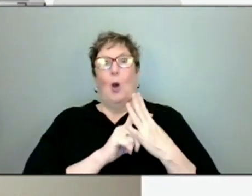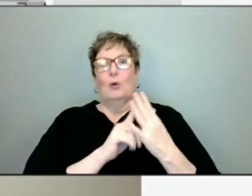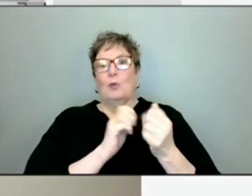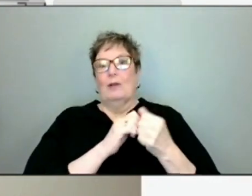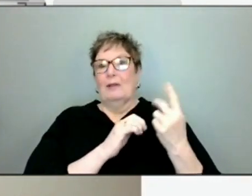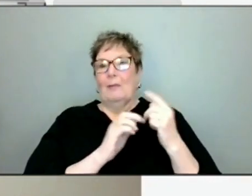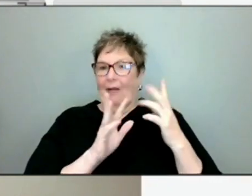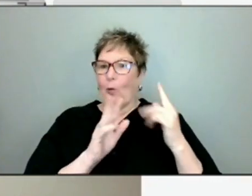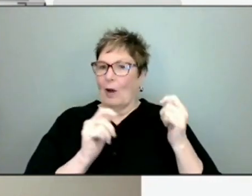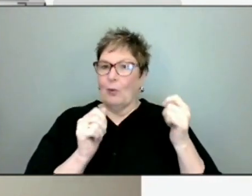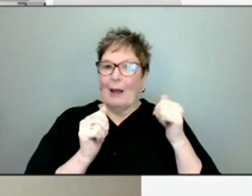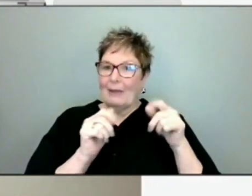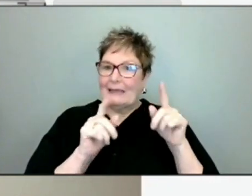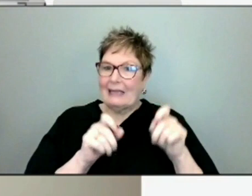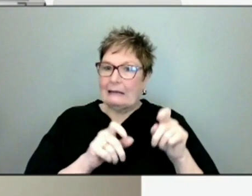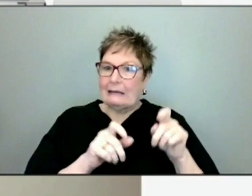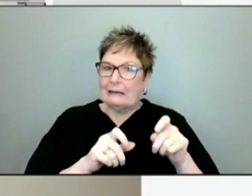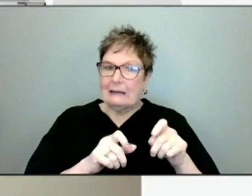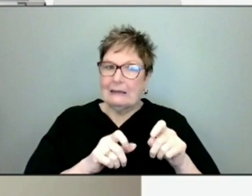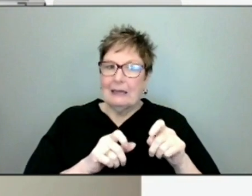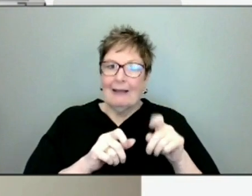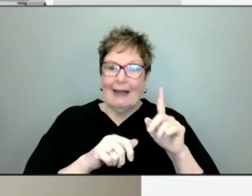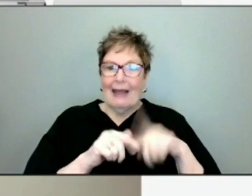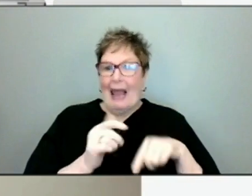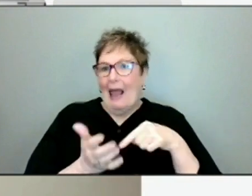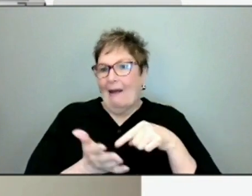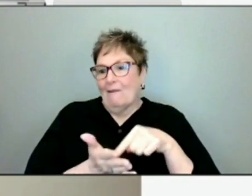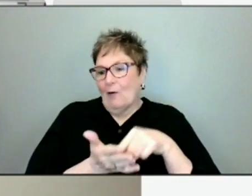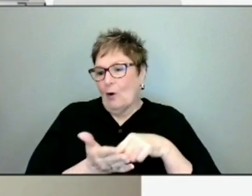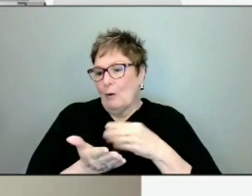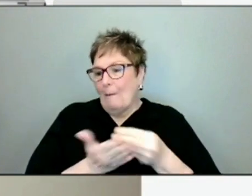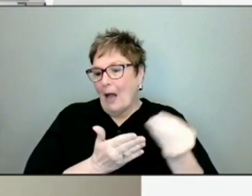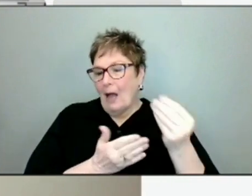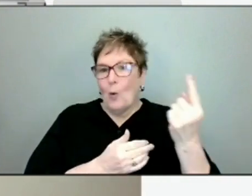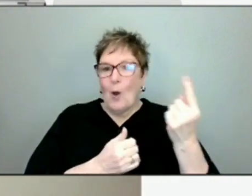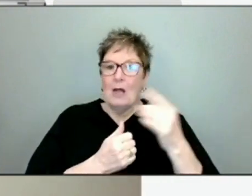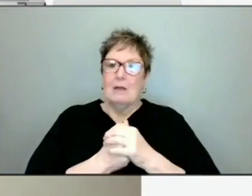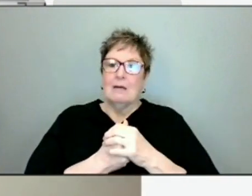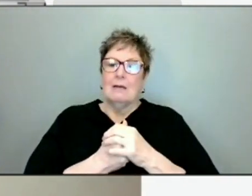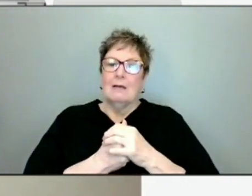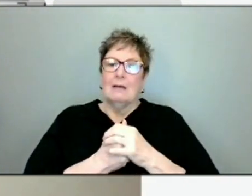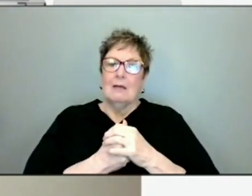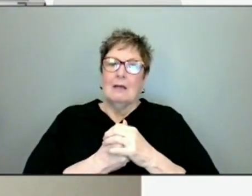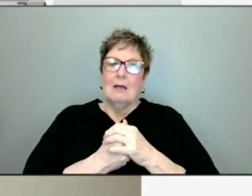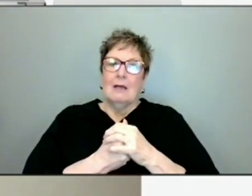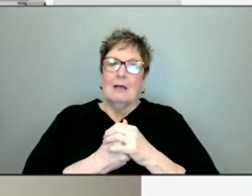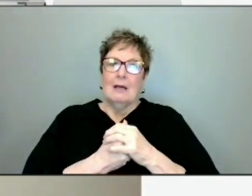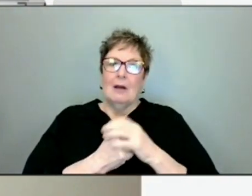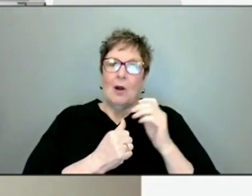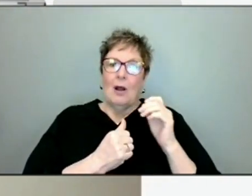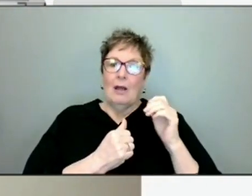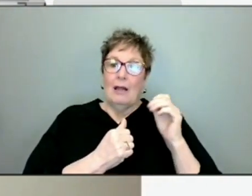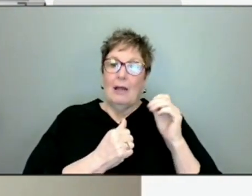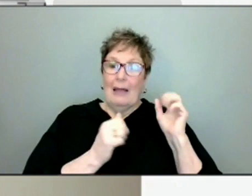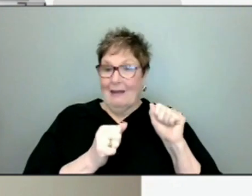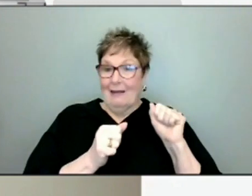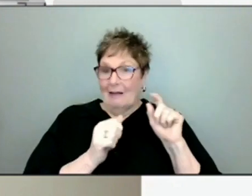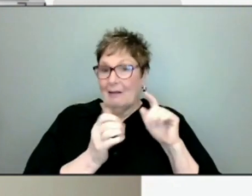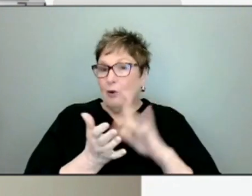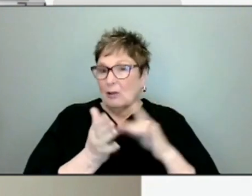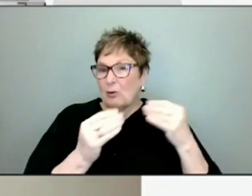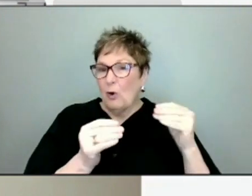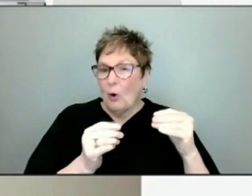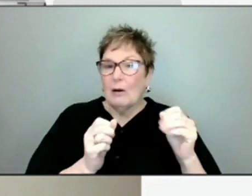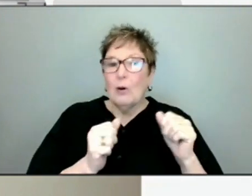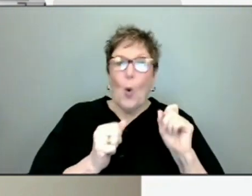test, maybe and potentially can't afford to purchase one in the pharmacy, for example, the over-counter ones or